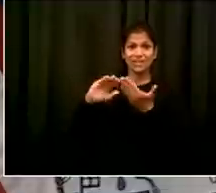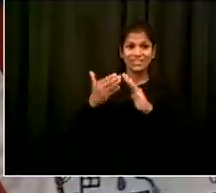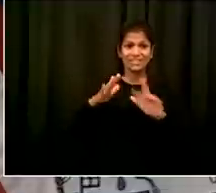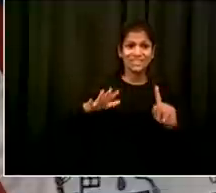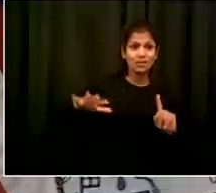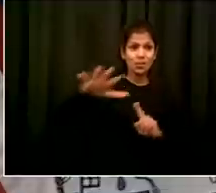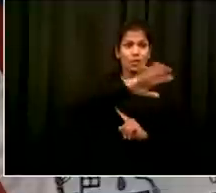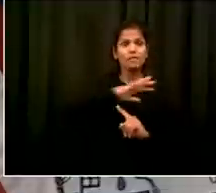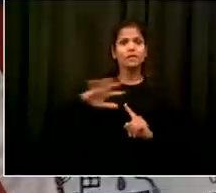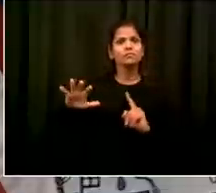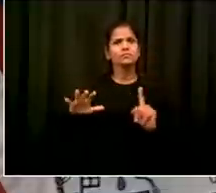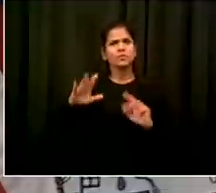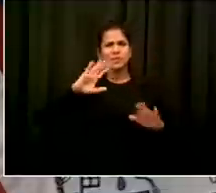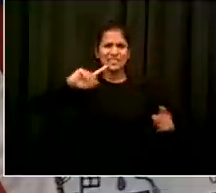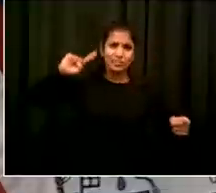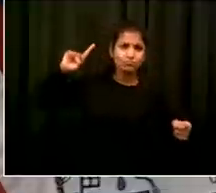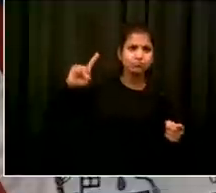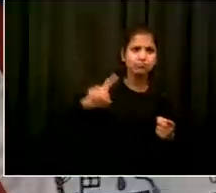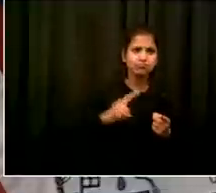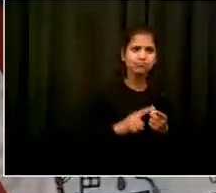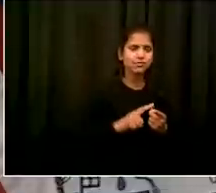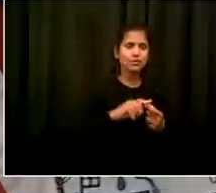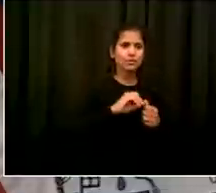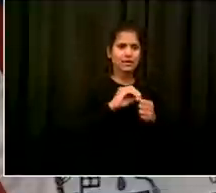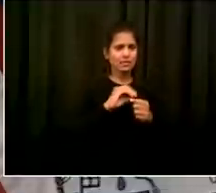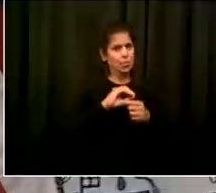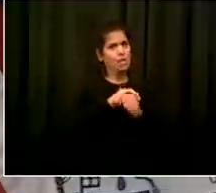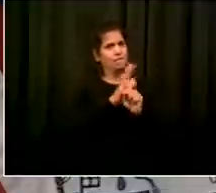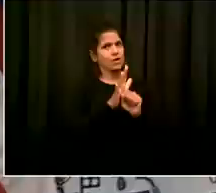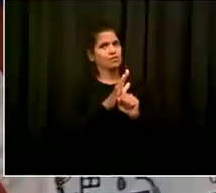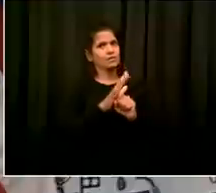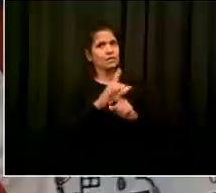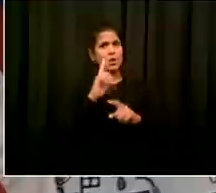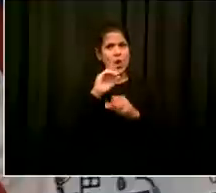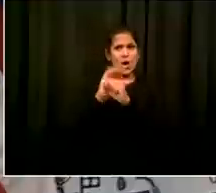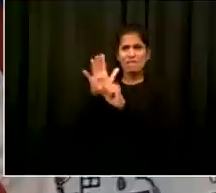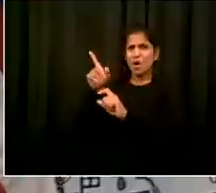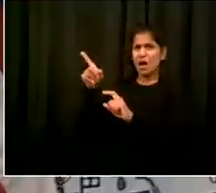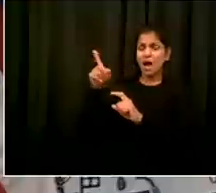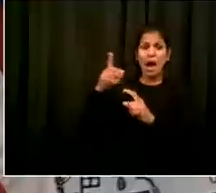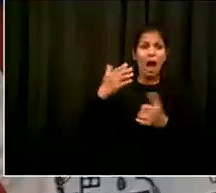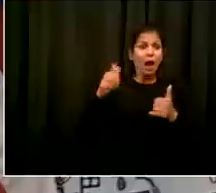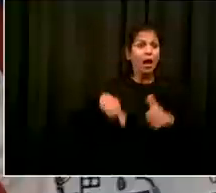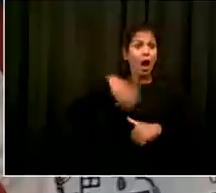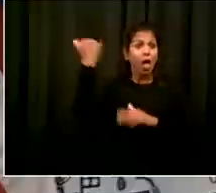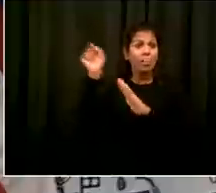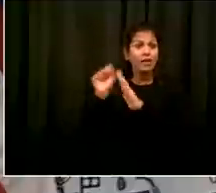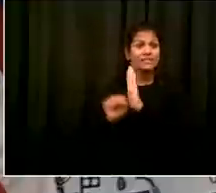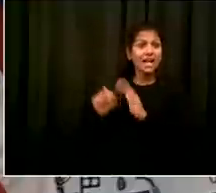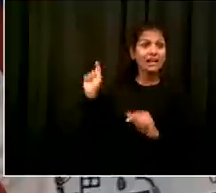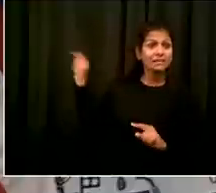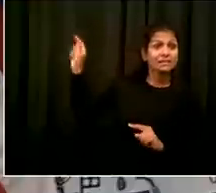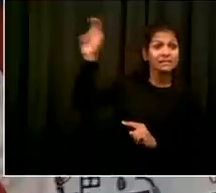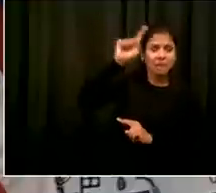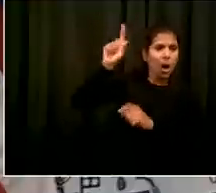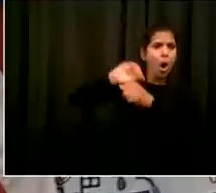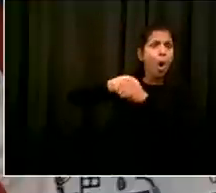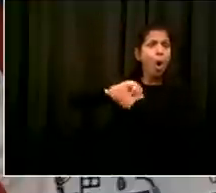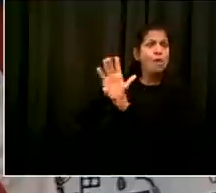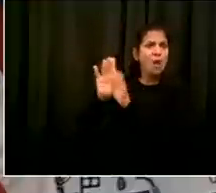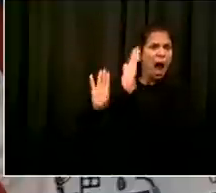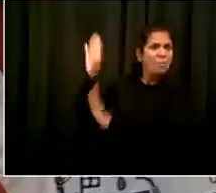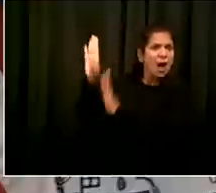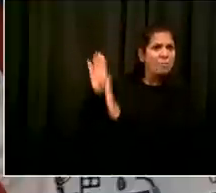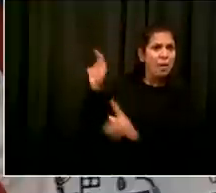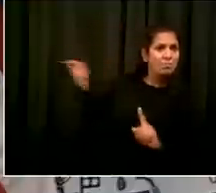whole nation and kept it that way where you've seen a lot of other places go in the wrong direction in this country and similar countries around the world